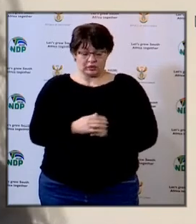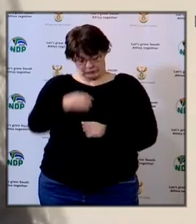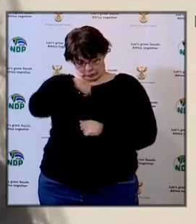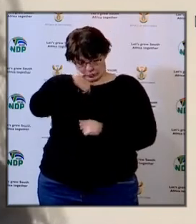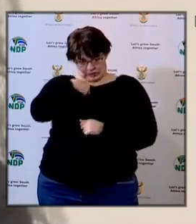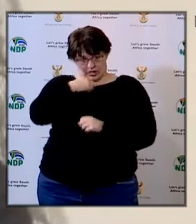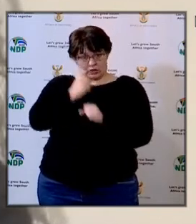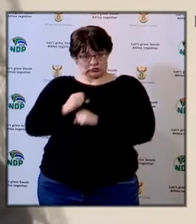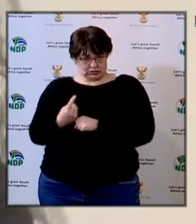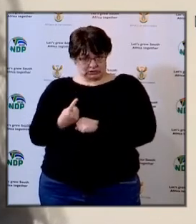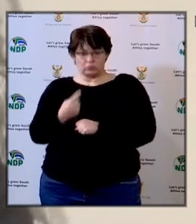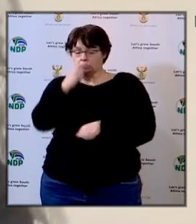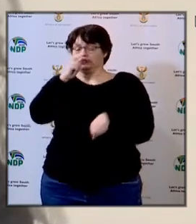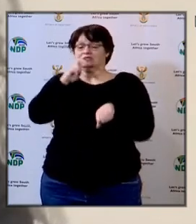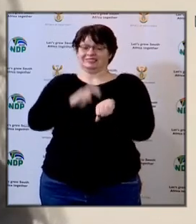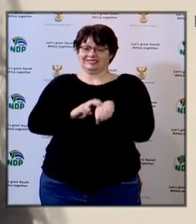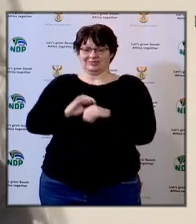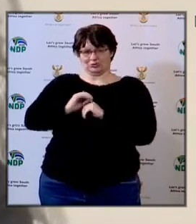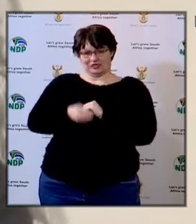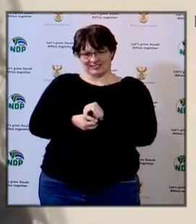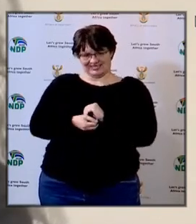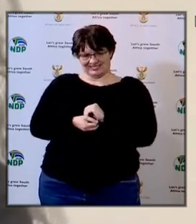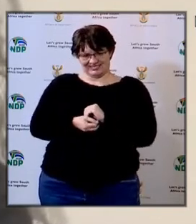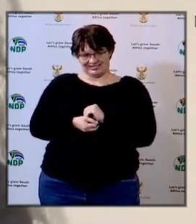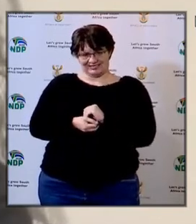that there is a need to protect educators